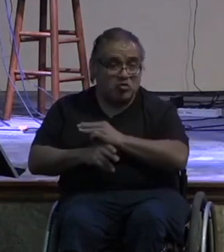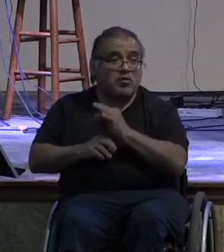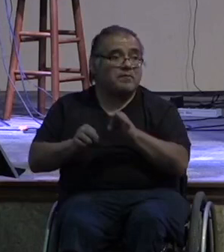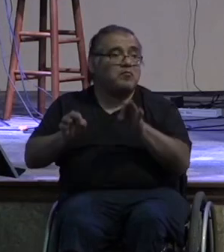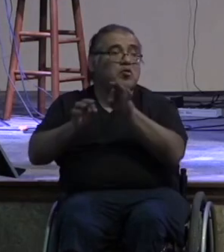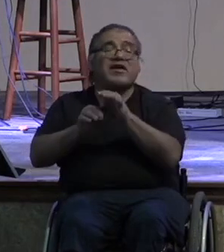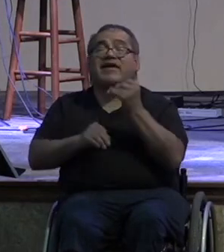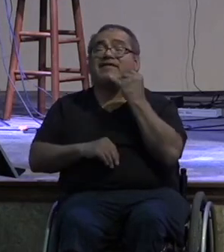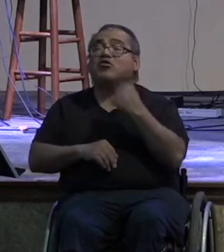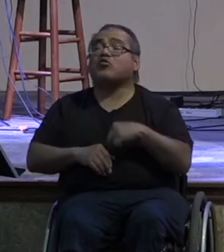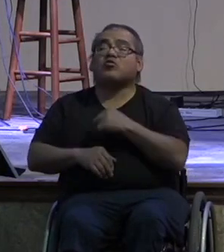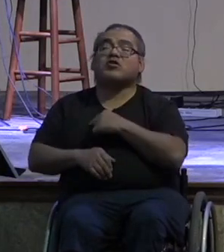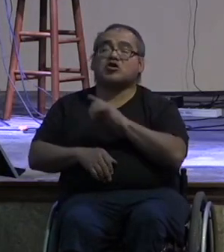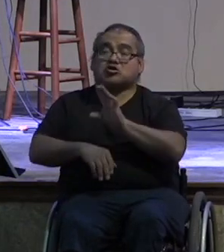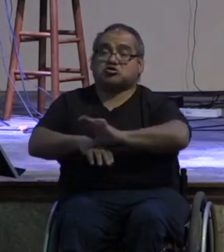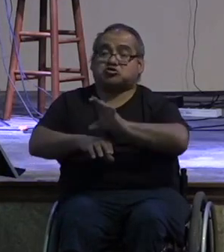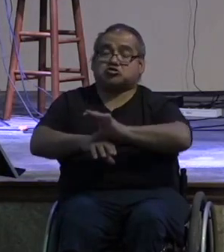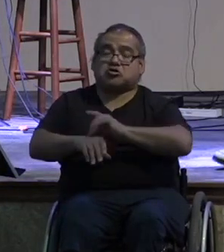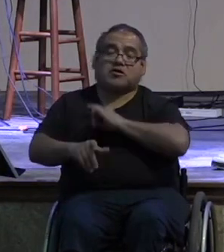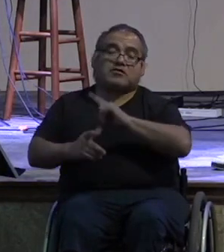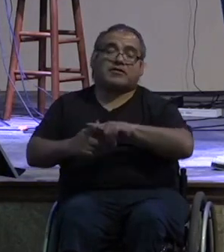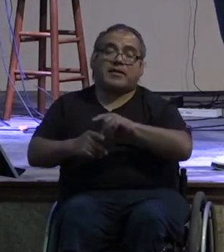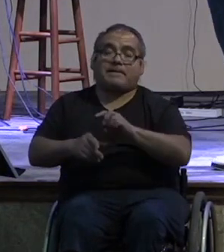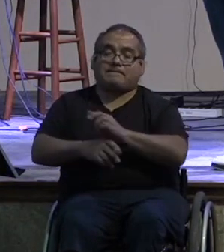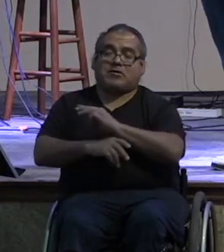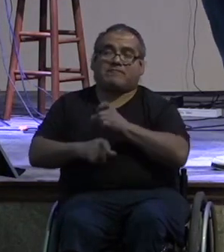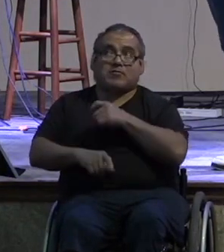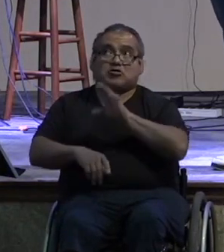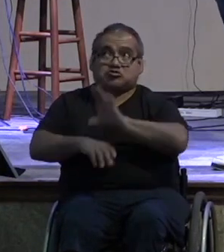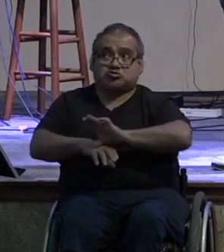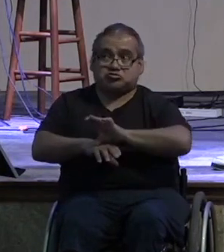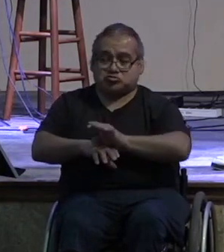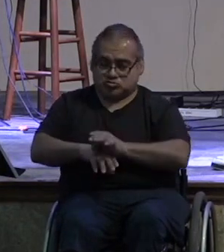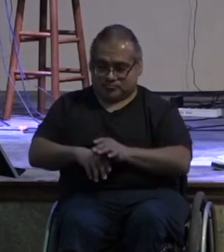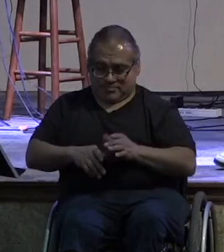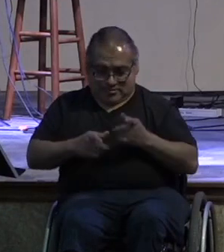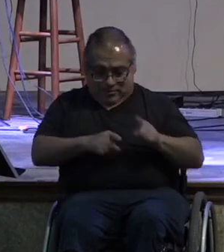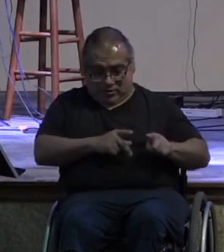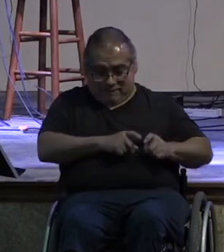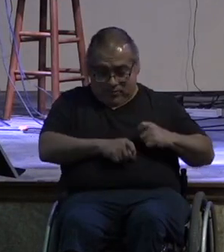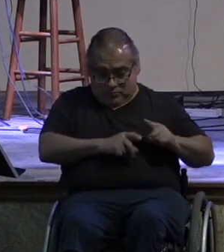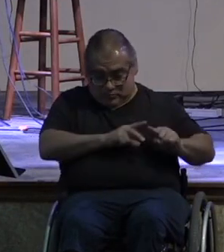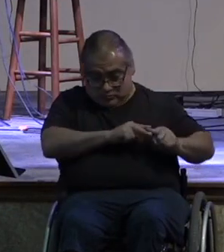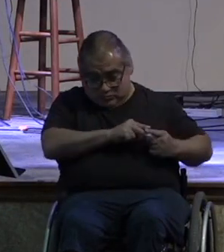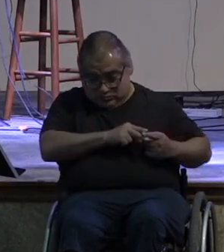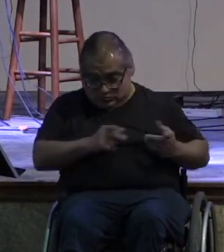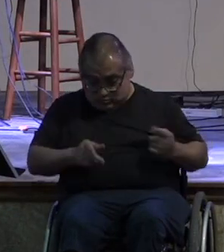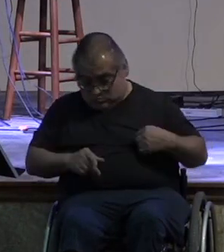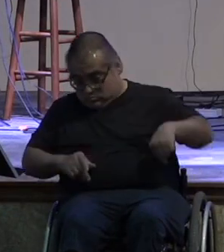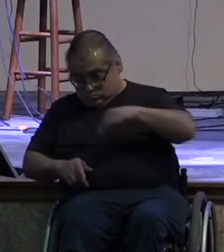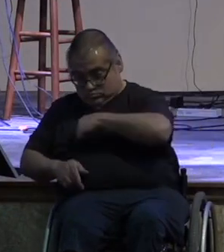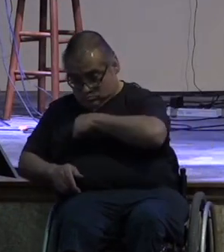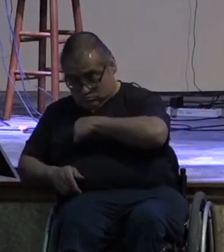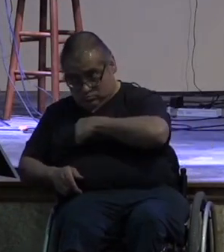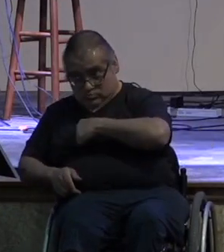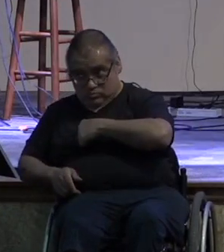if we are the church then the ministries of the church are an extension of us right it's not an organization